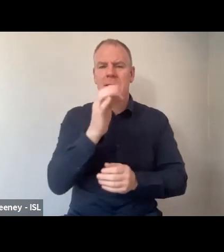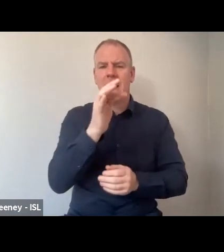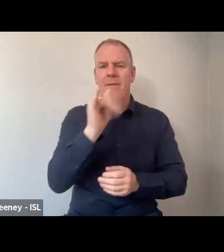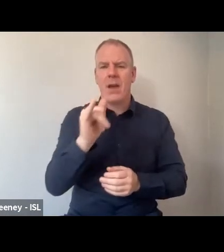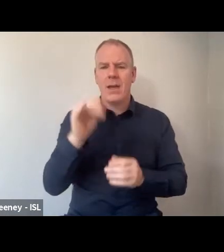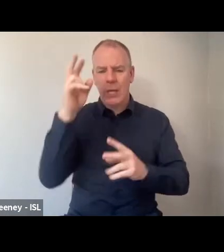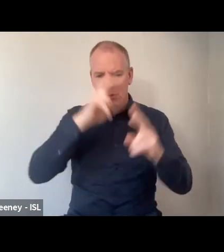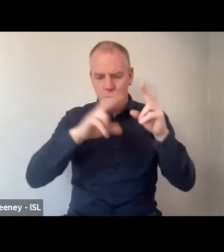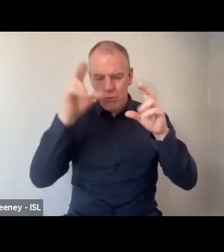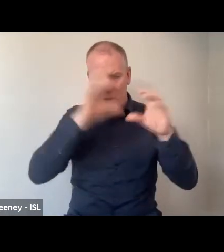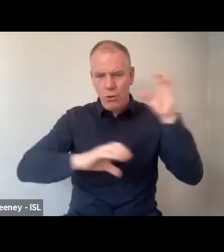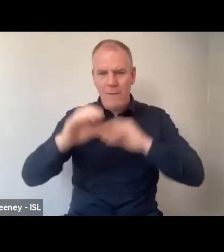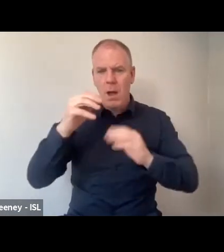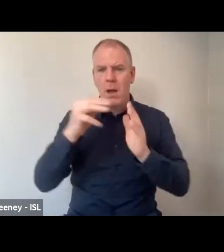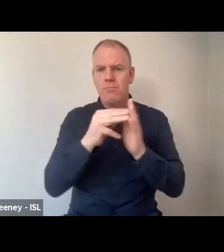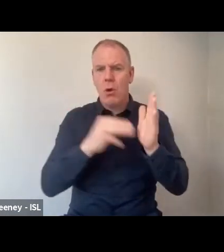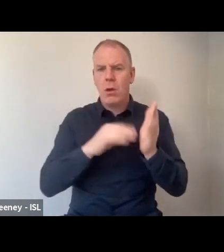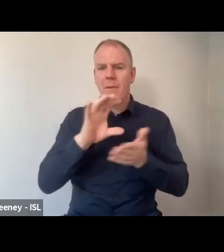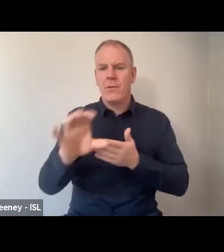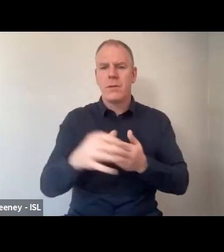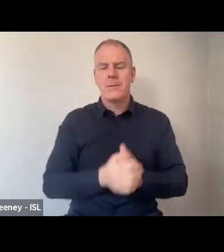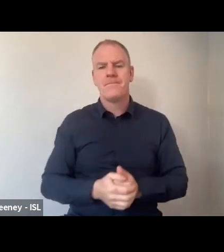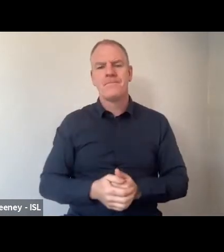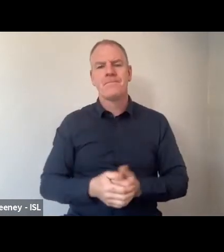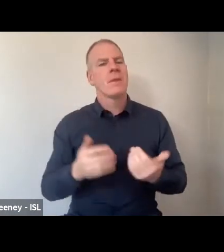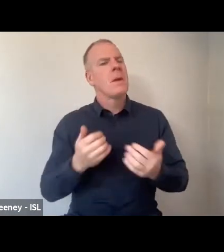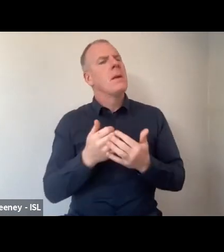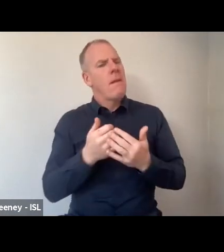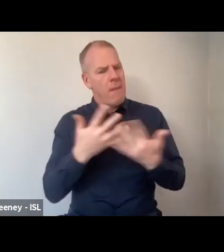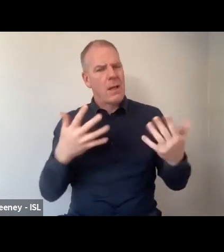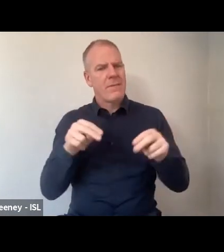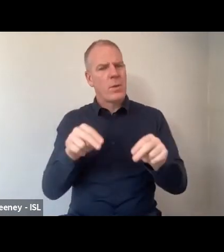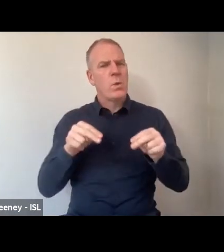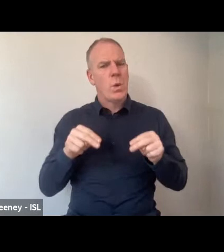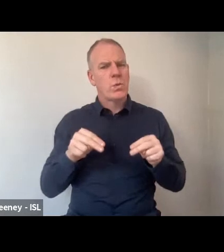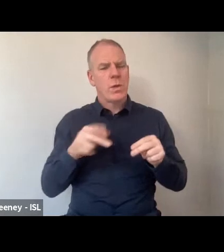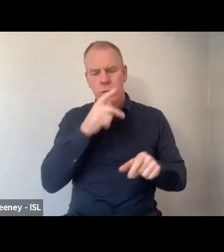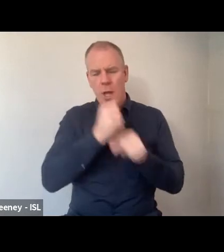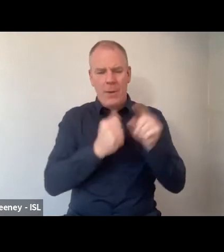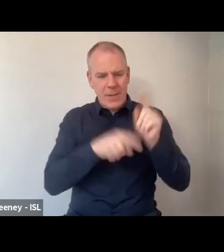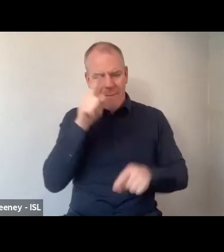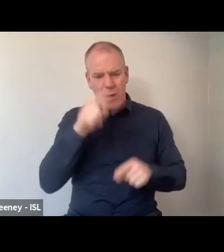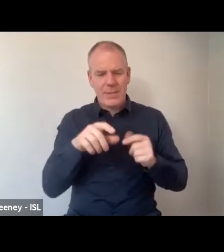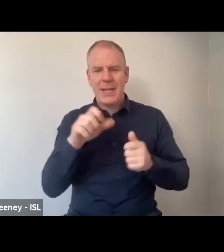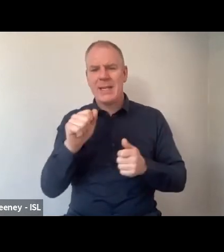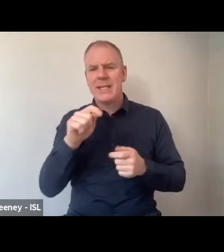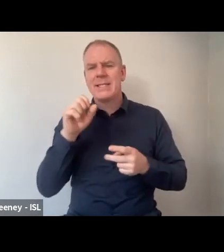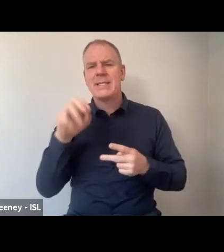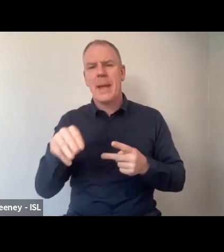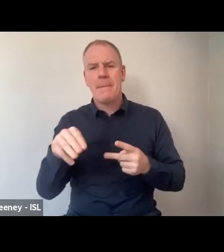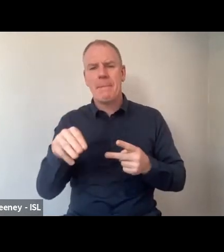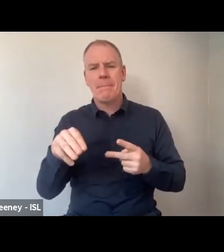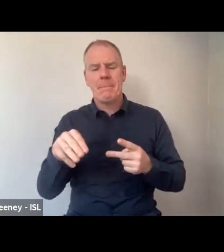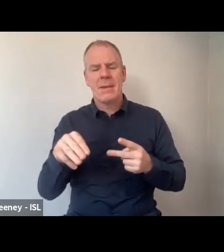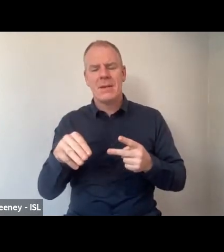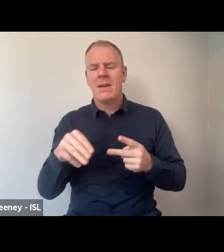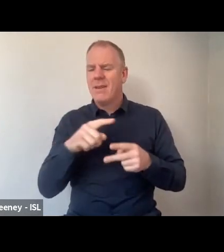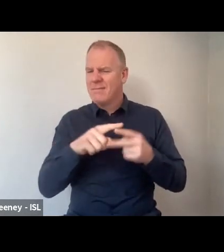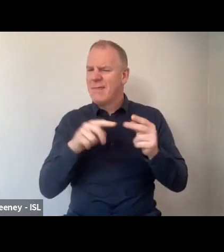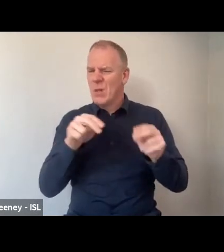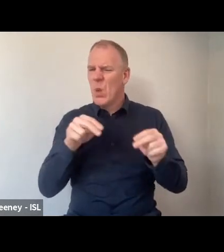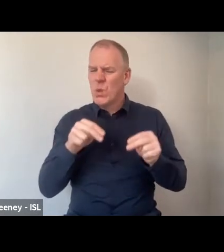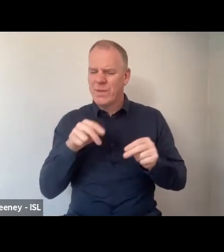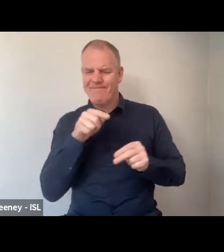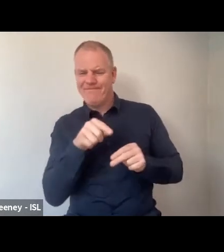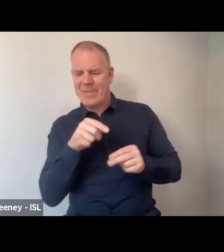There are significantly neutral answers in there around diversity in STEM, as Eric pointed out there. Those kind of questions need